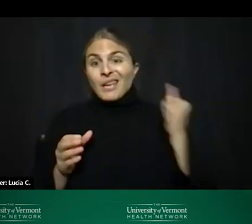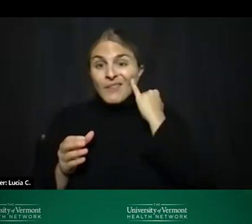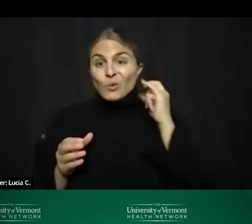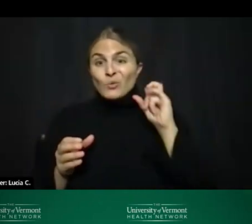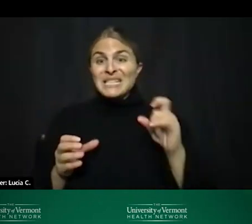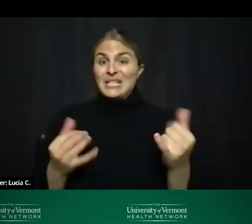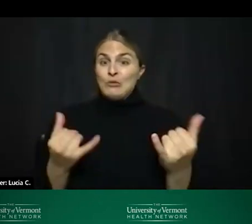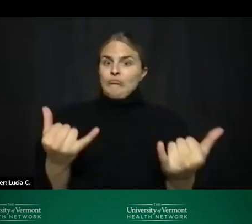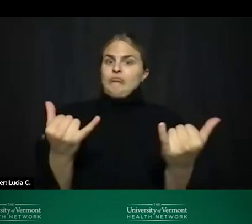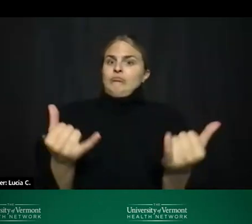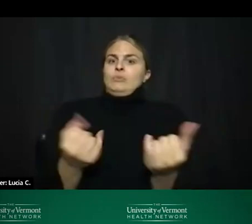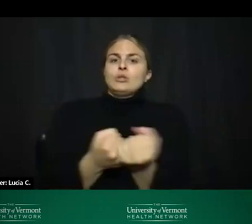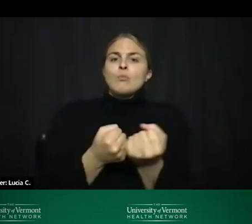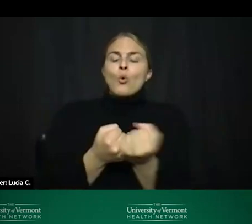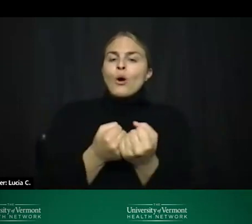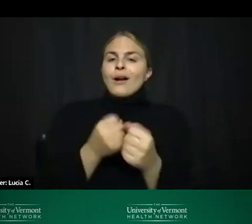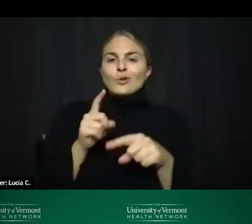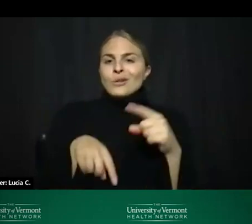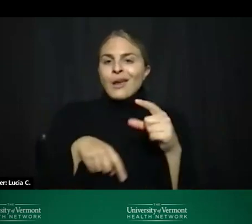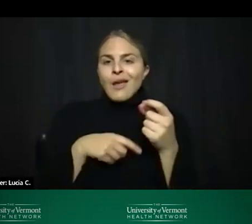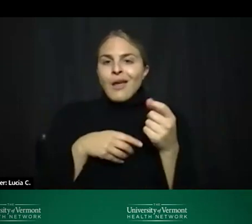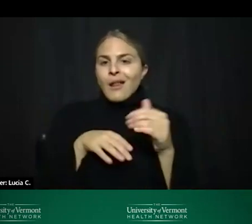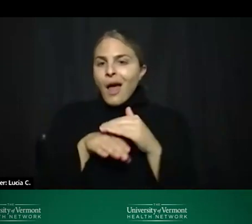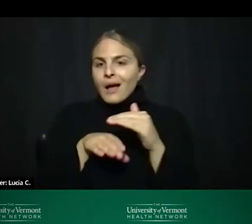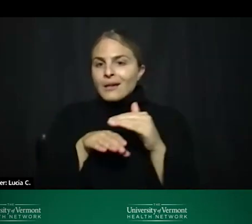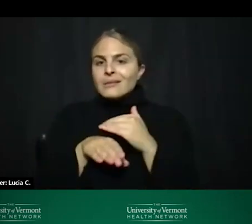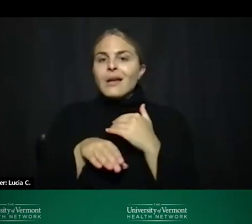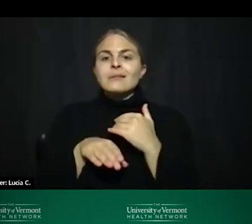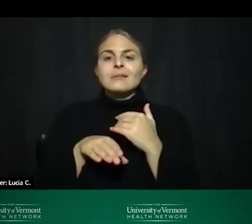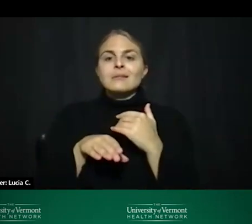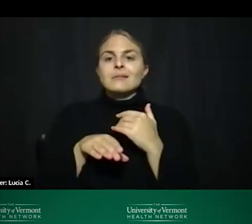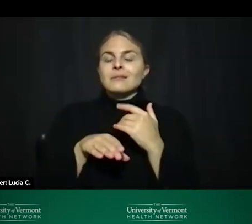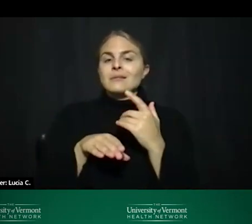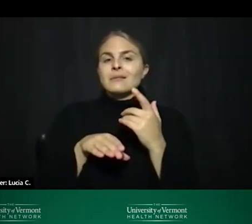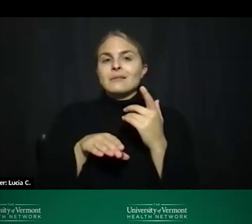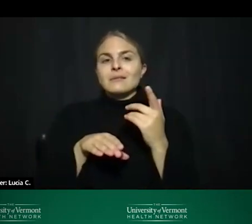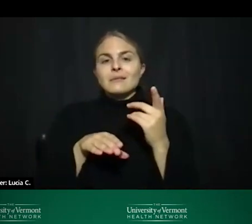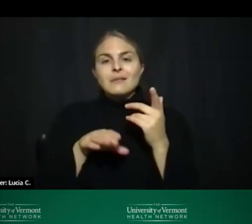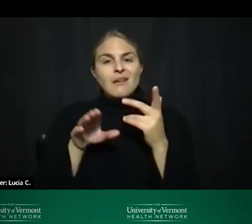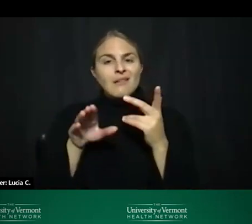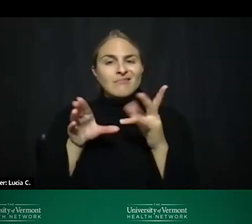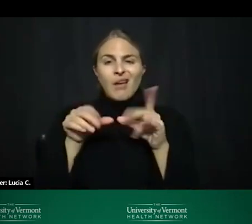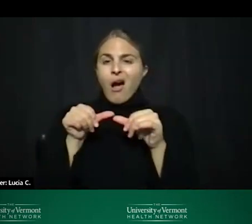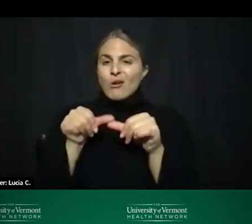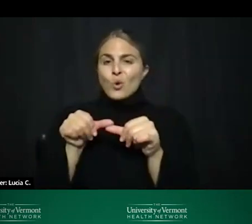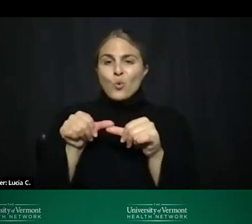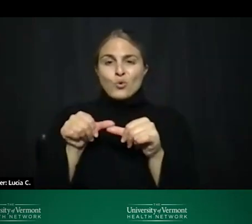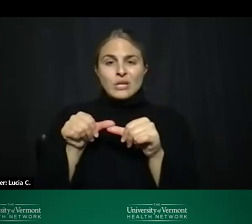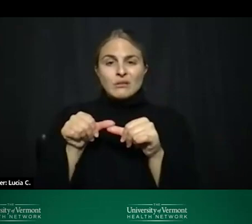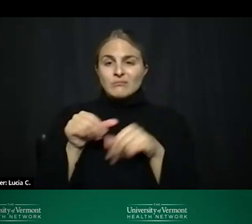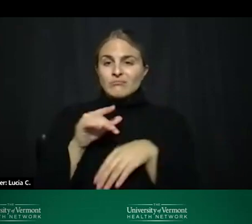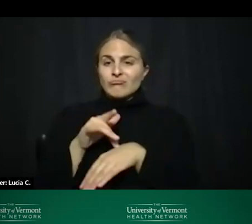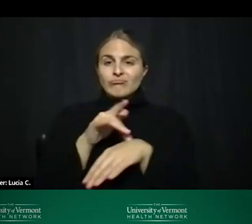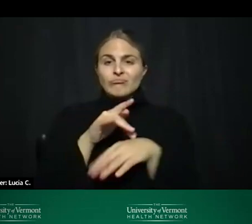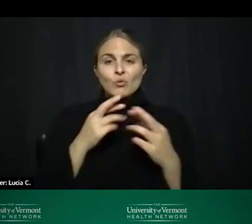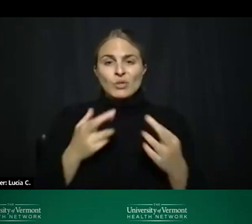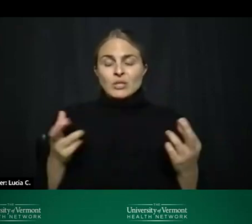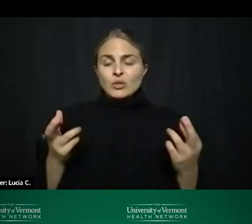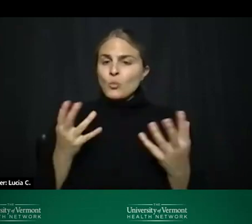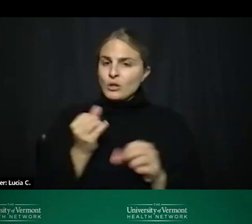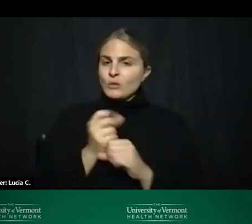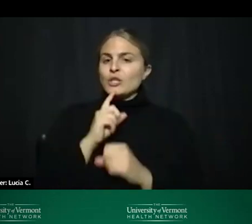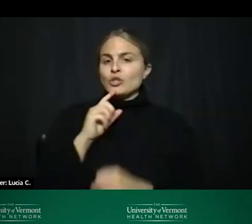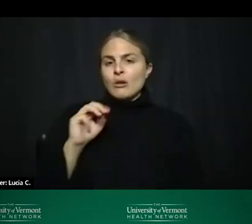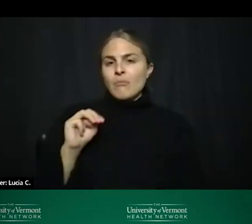support and you can't access an eap or other ongoing resources um we do want mental health urgent